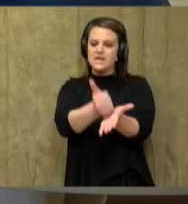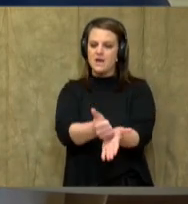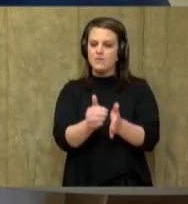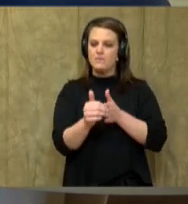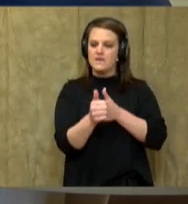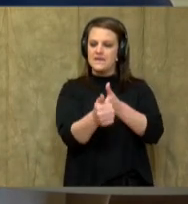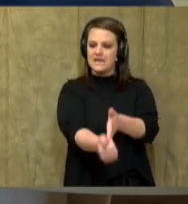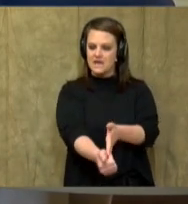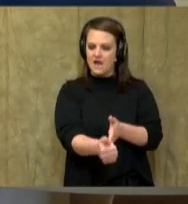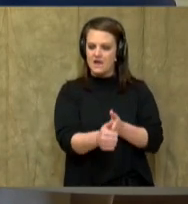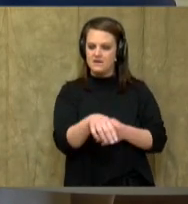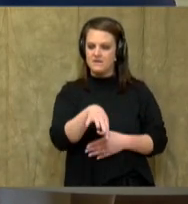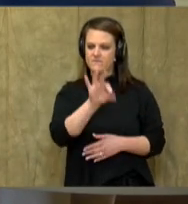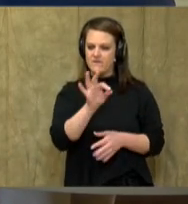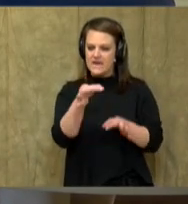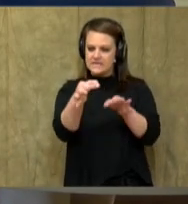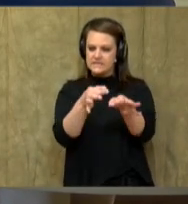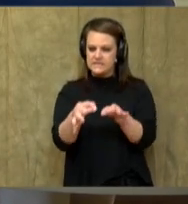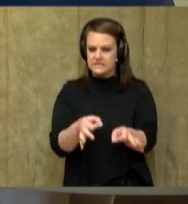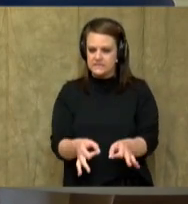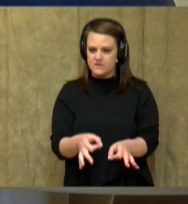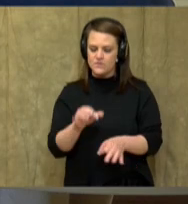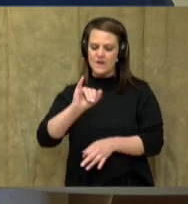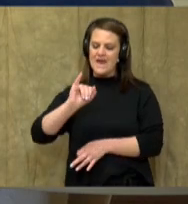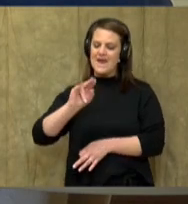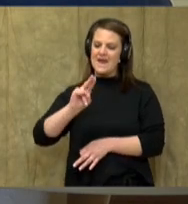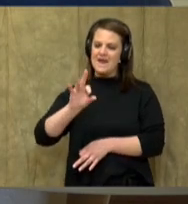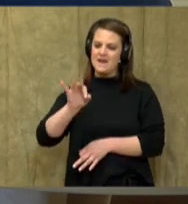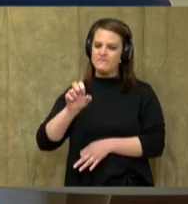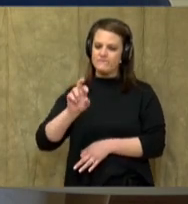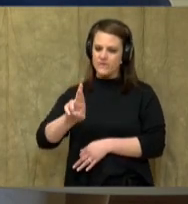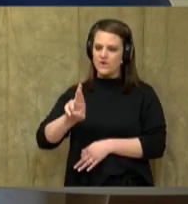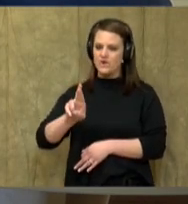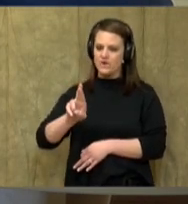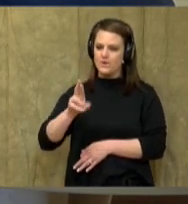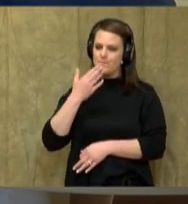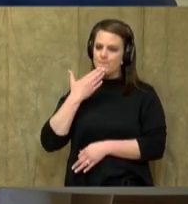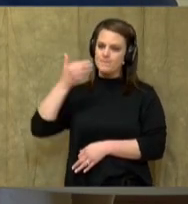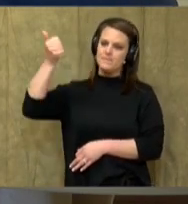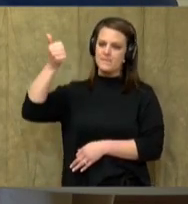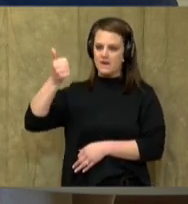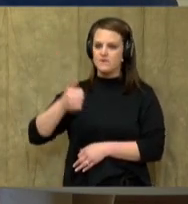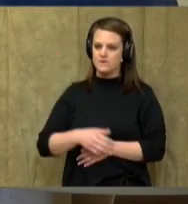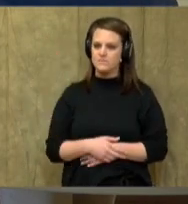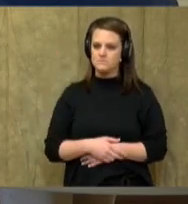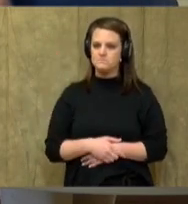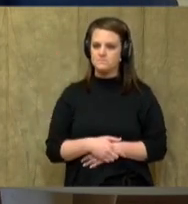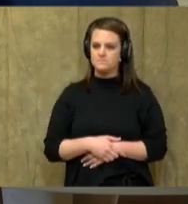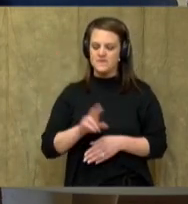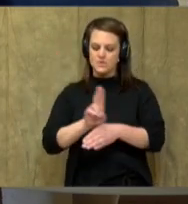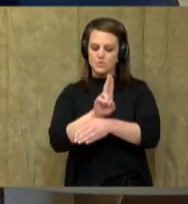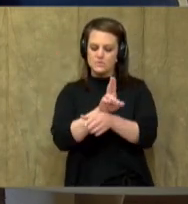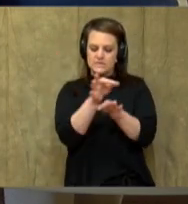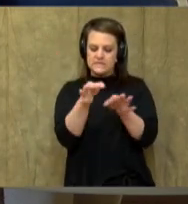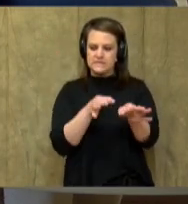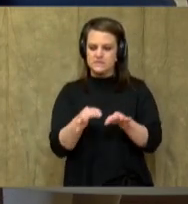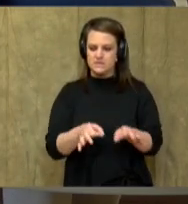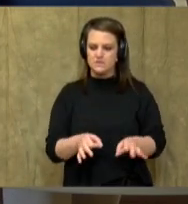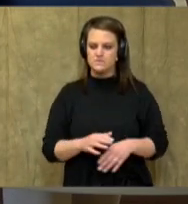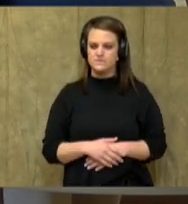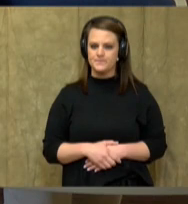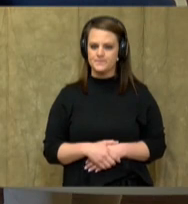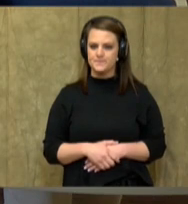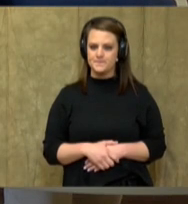can find those details and so that we can infer even better using those details. So,